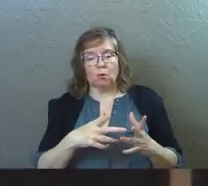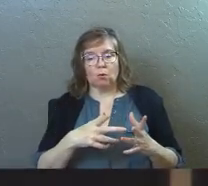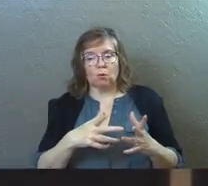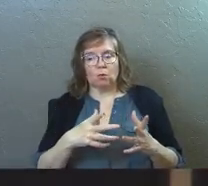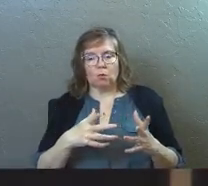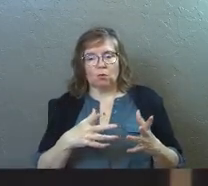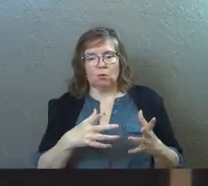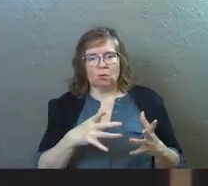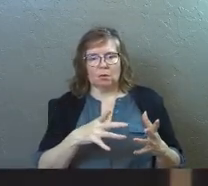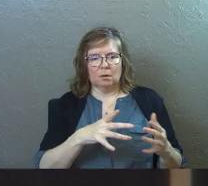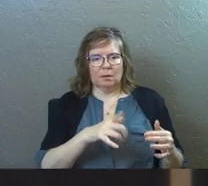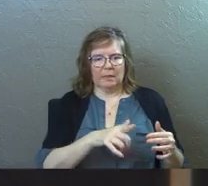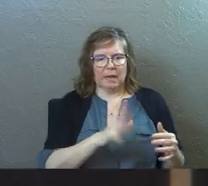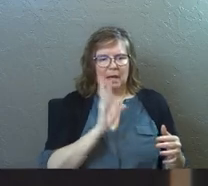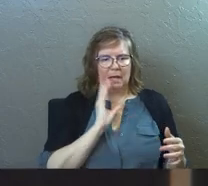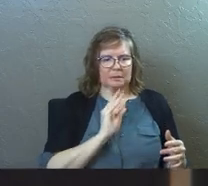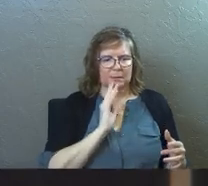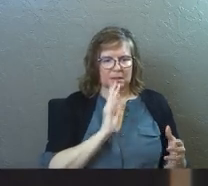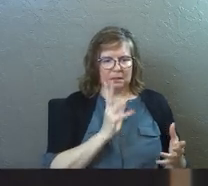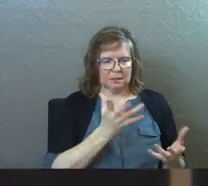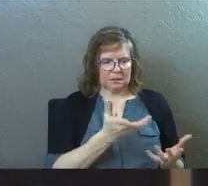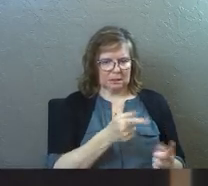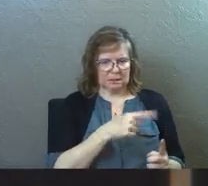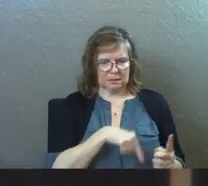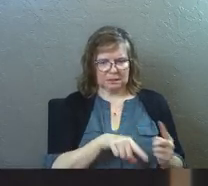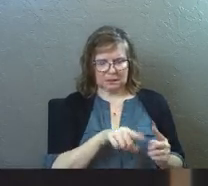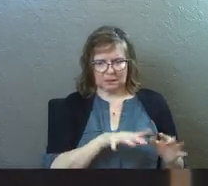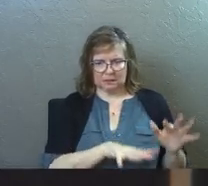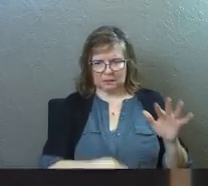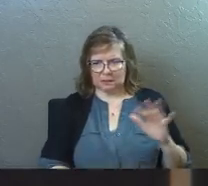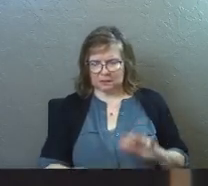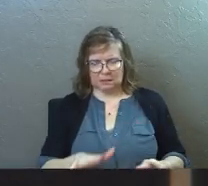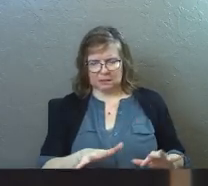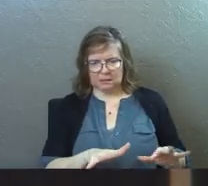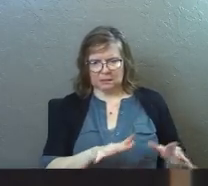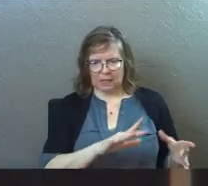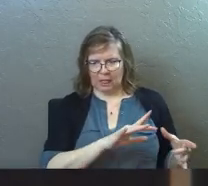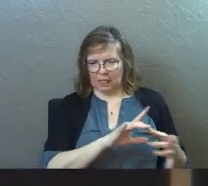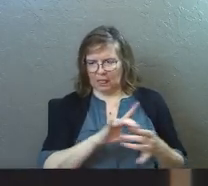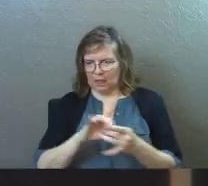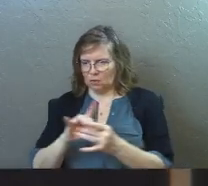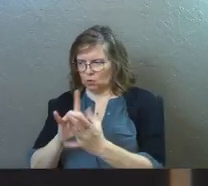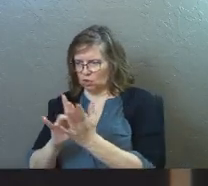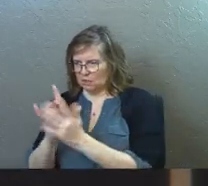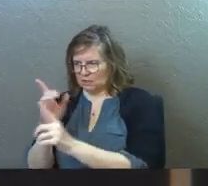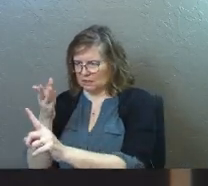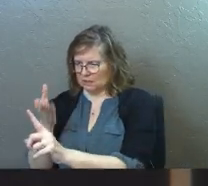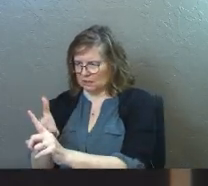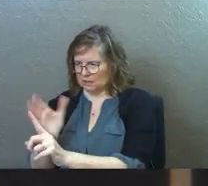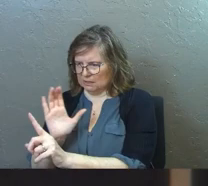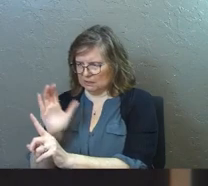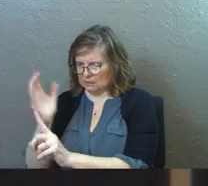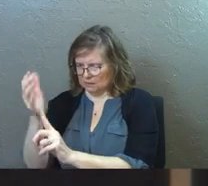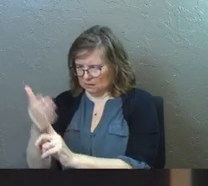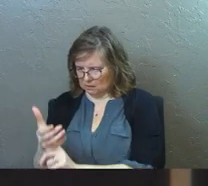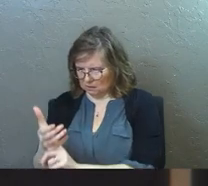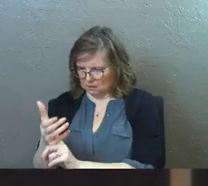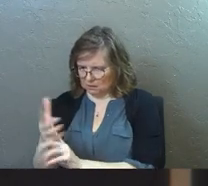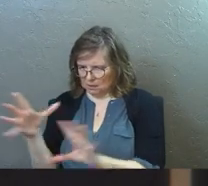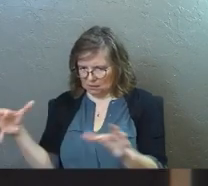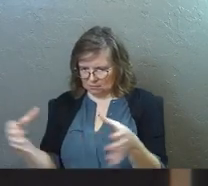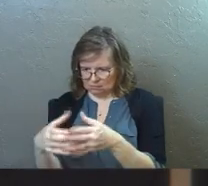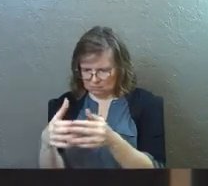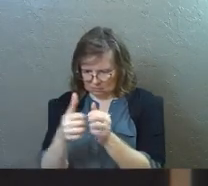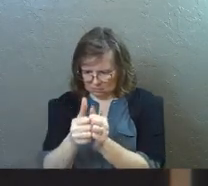the pastor or those people or the church with Jesus himself. We'll put it all together in a